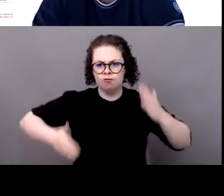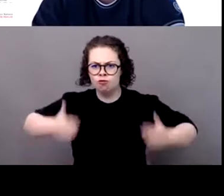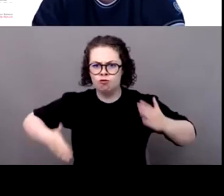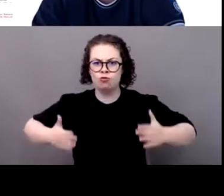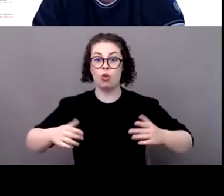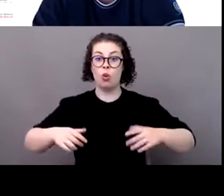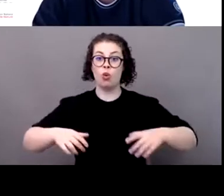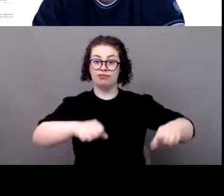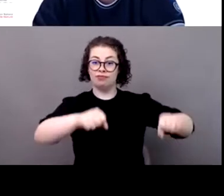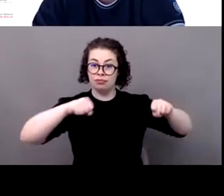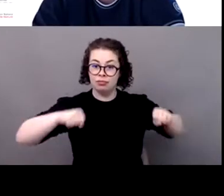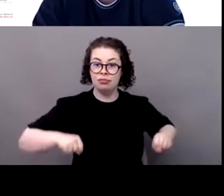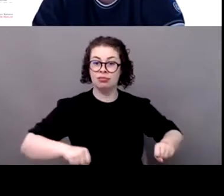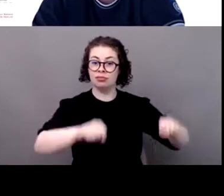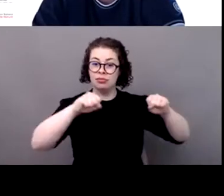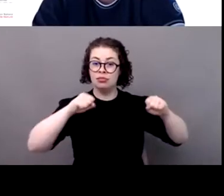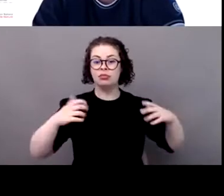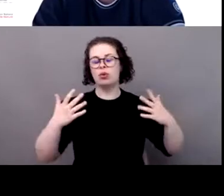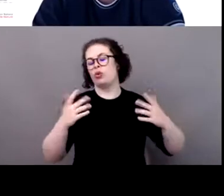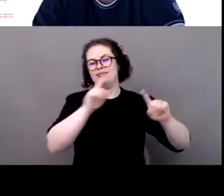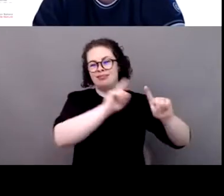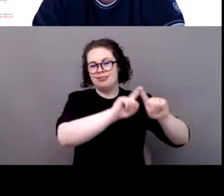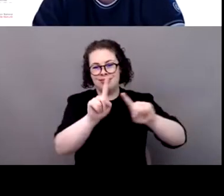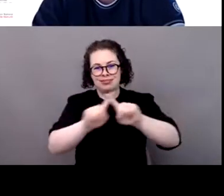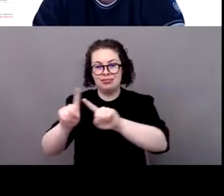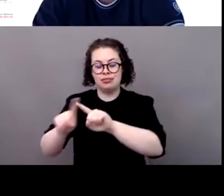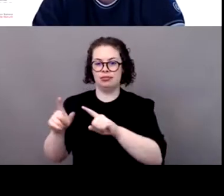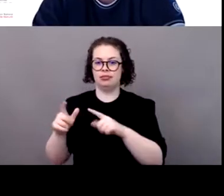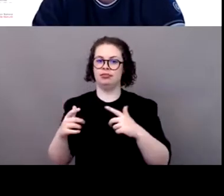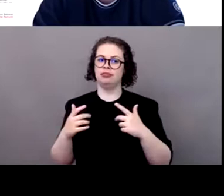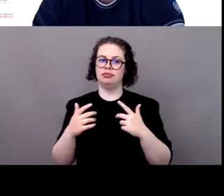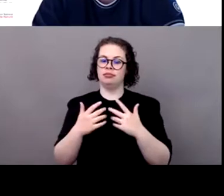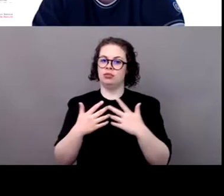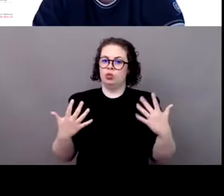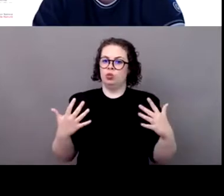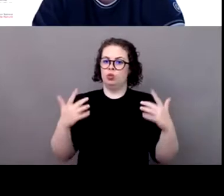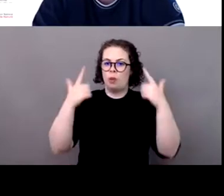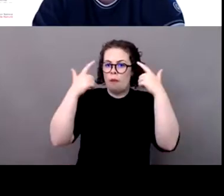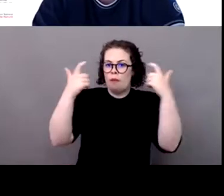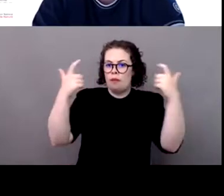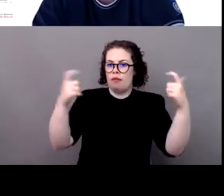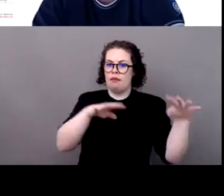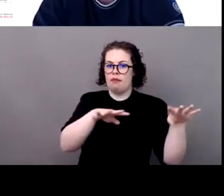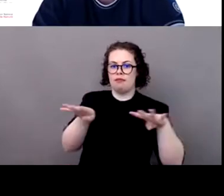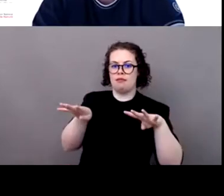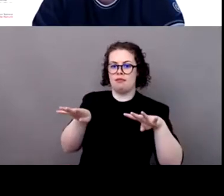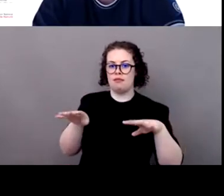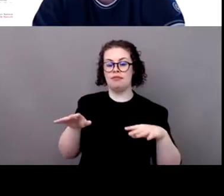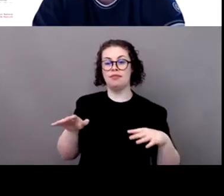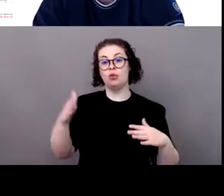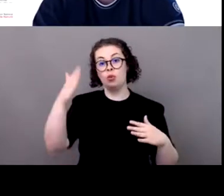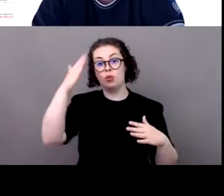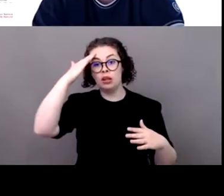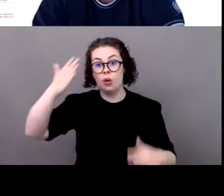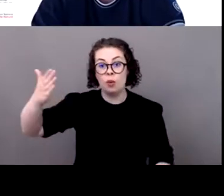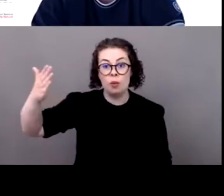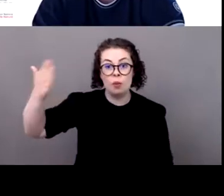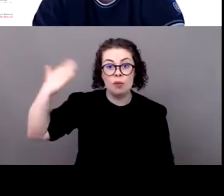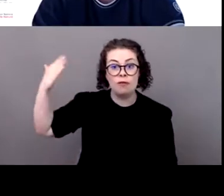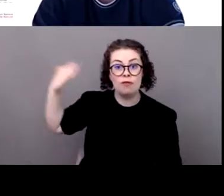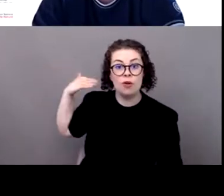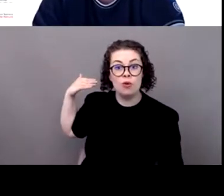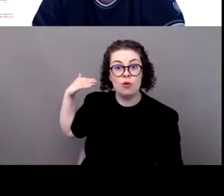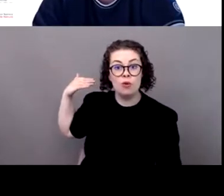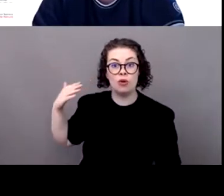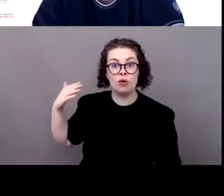story of how the situation was some time ago, how it is now that we